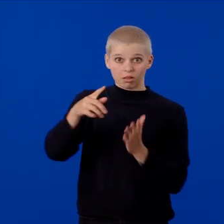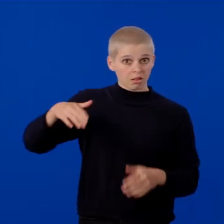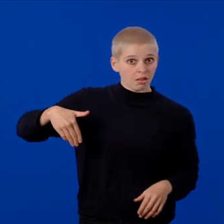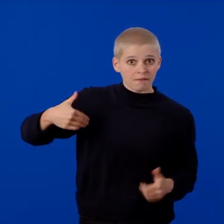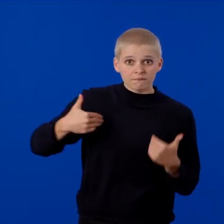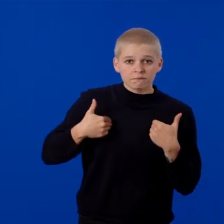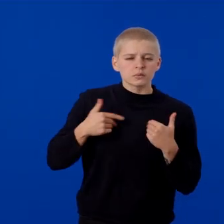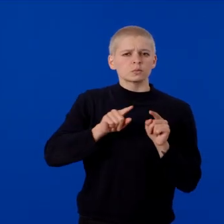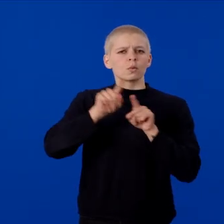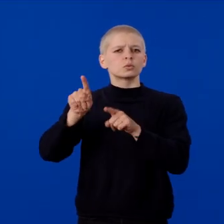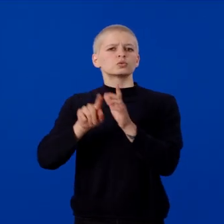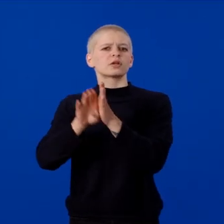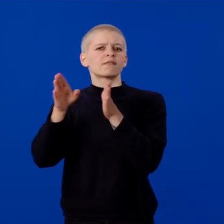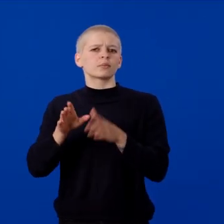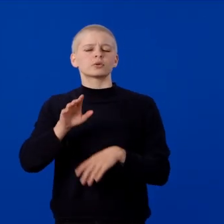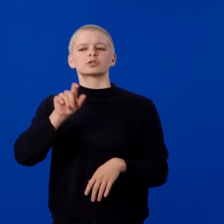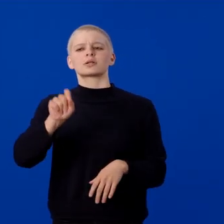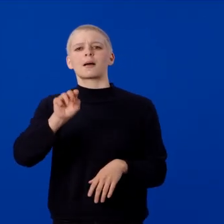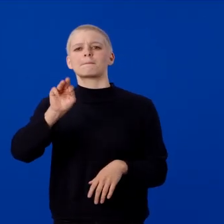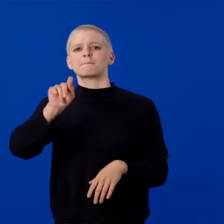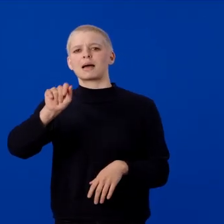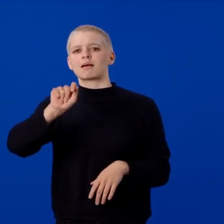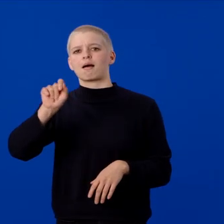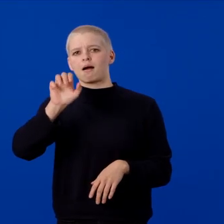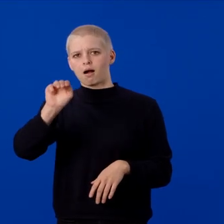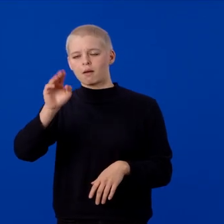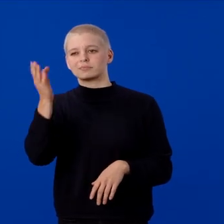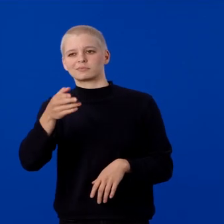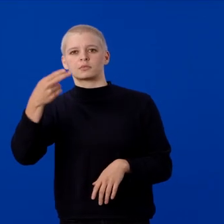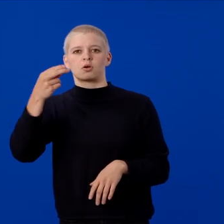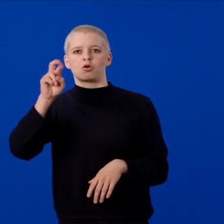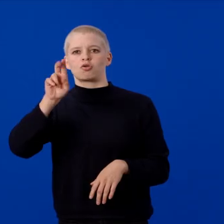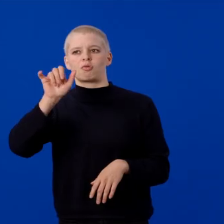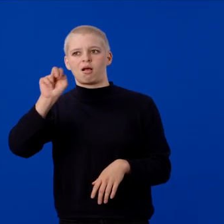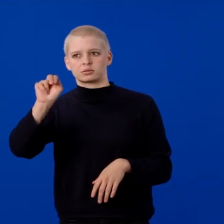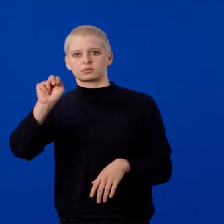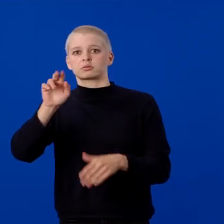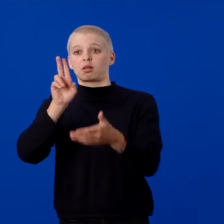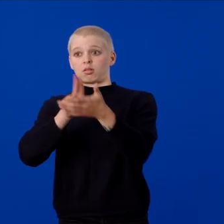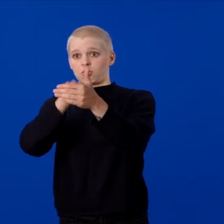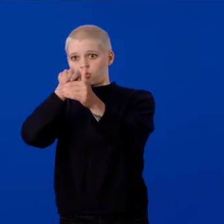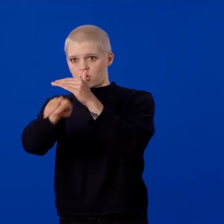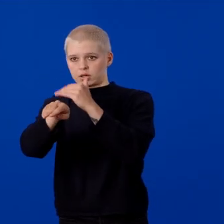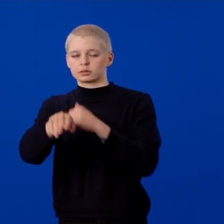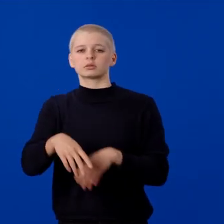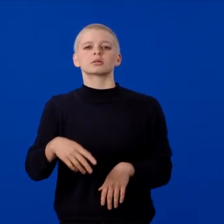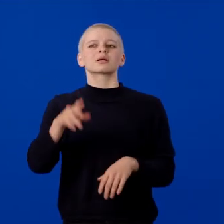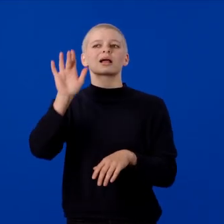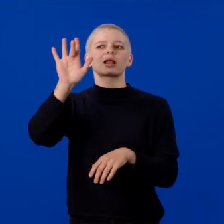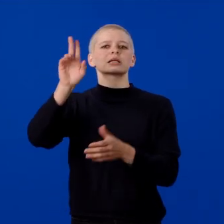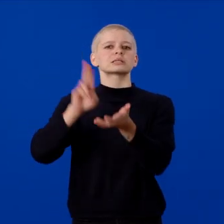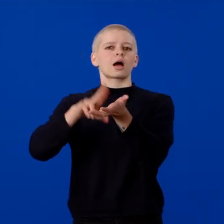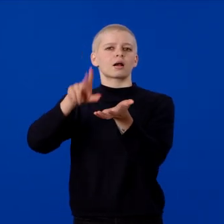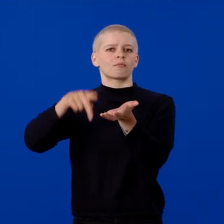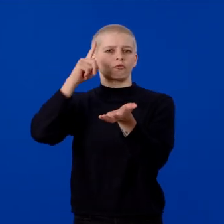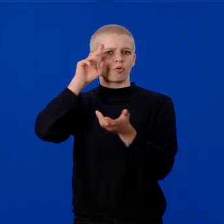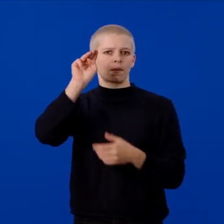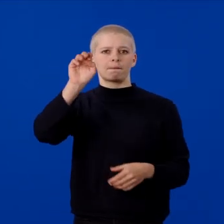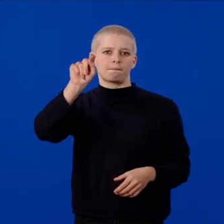go to developers.meta.com slash horizon. Log in and then click on sign up for a Meta account.